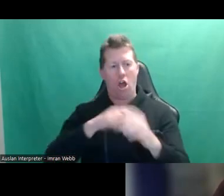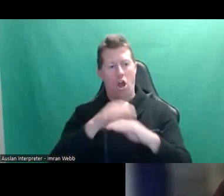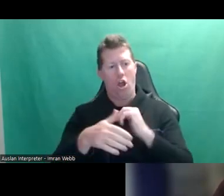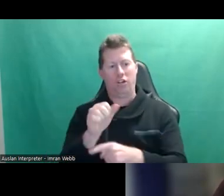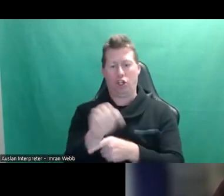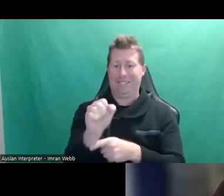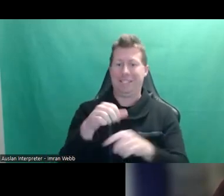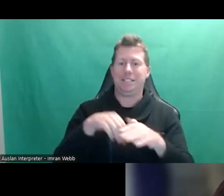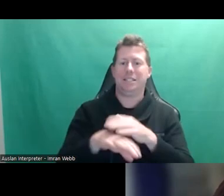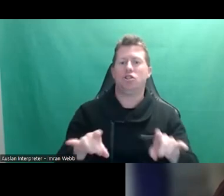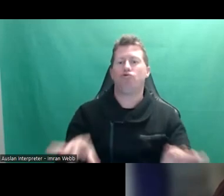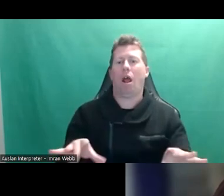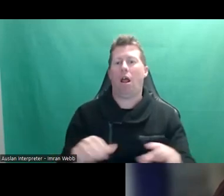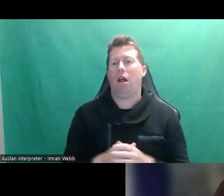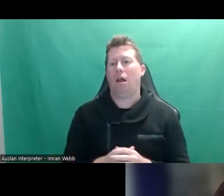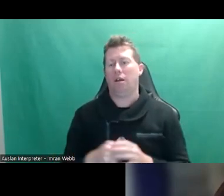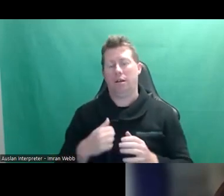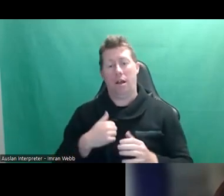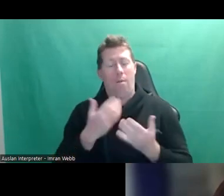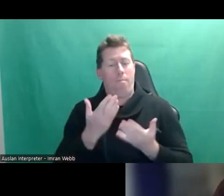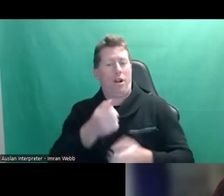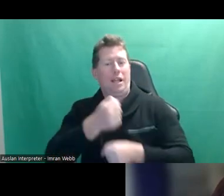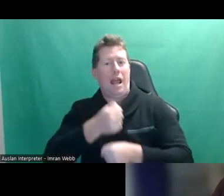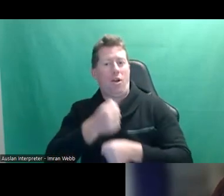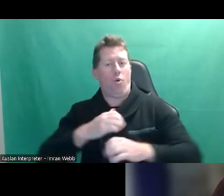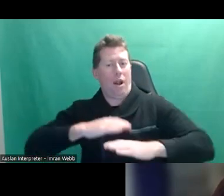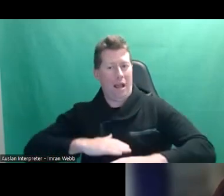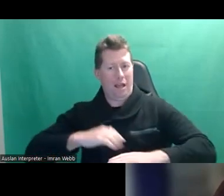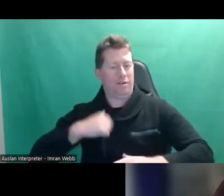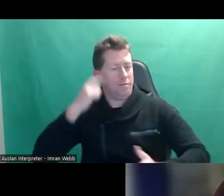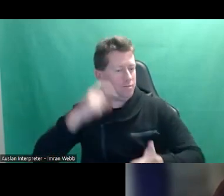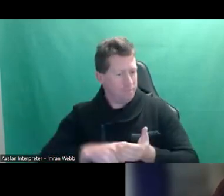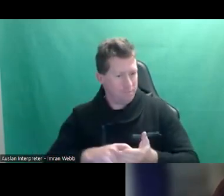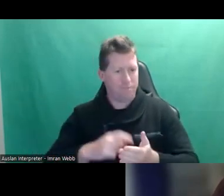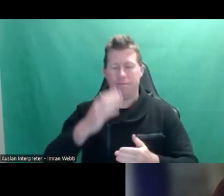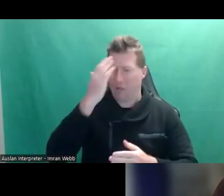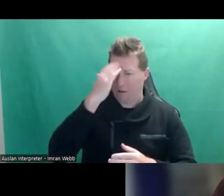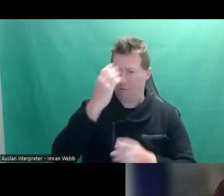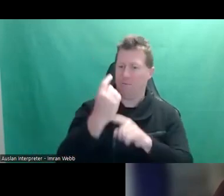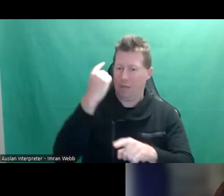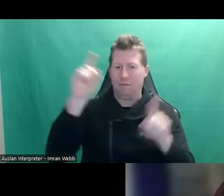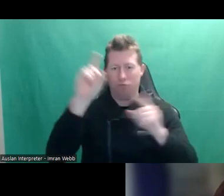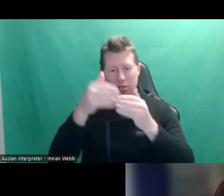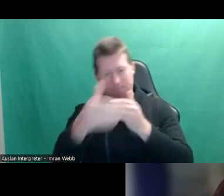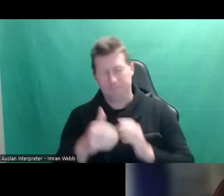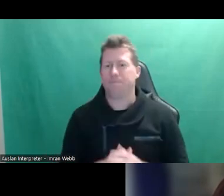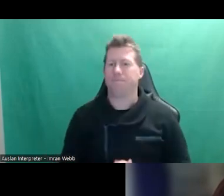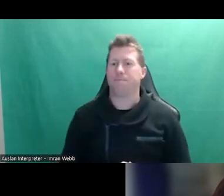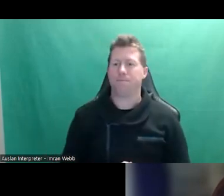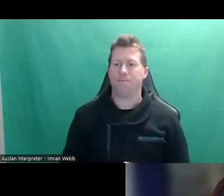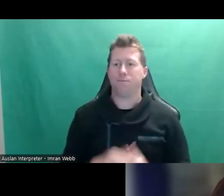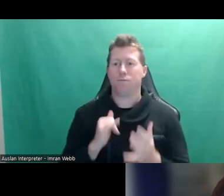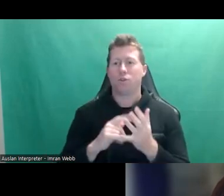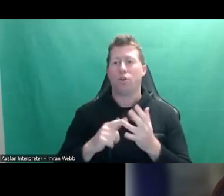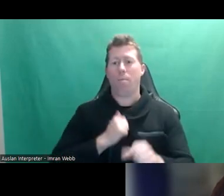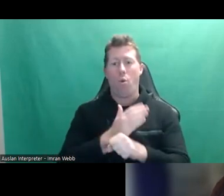Australia. I speak on Gadigal land and acknowledge and pay respects to Ellen's past and present. So in my